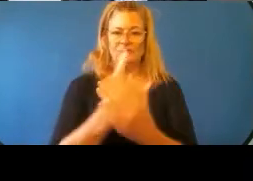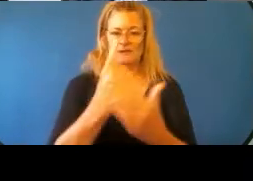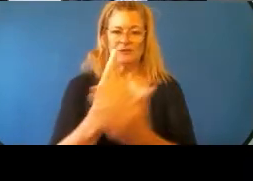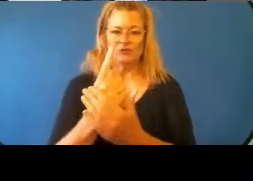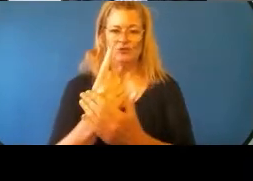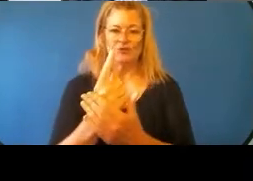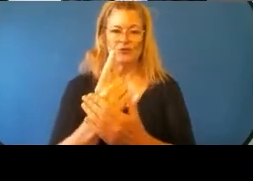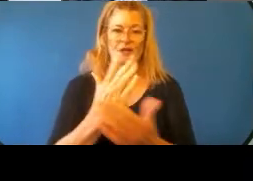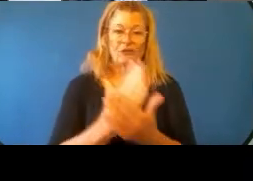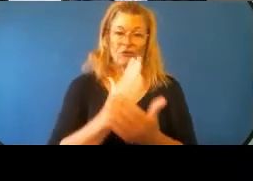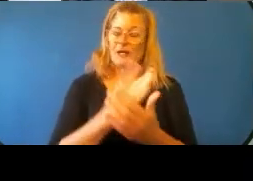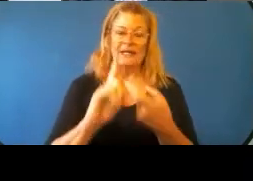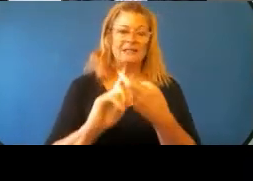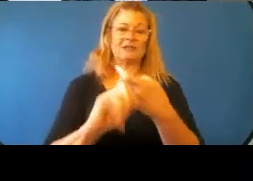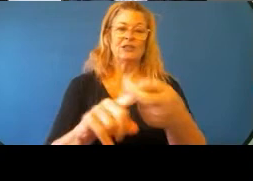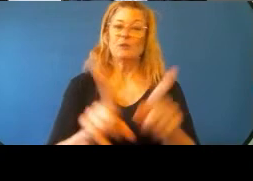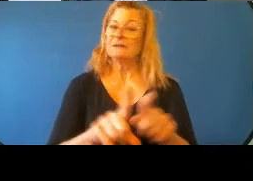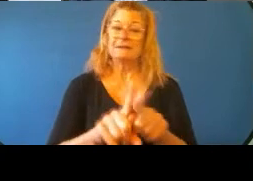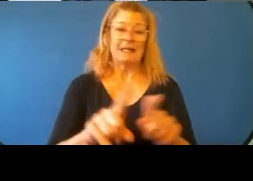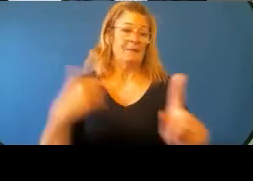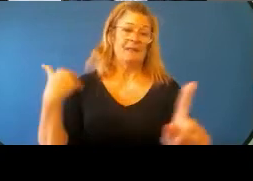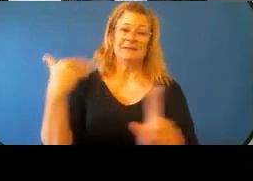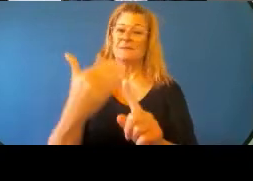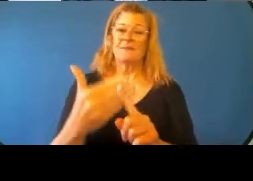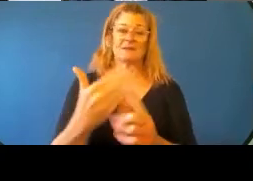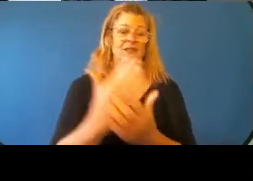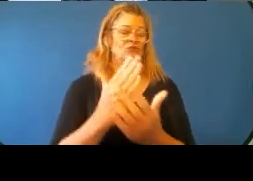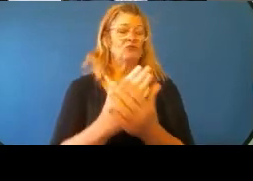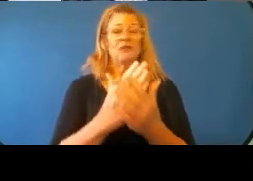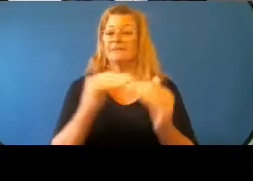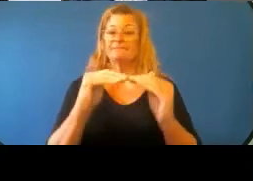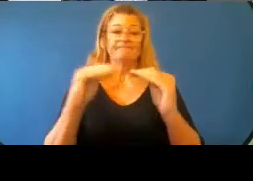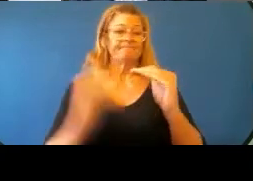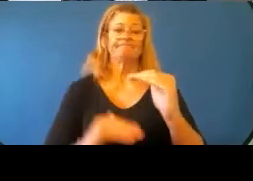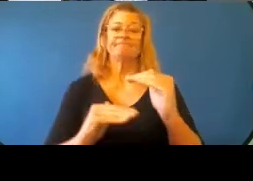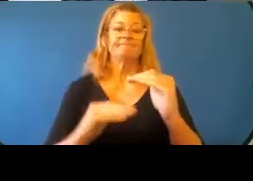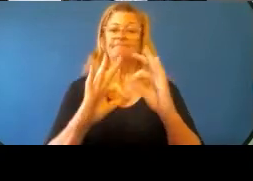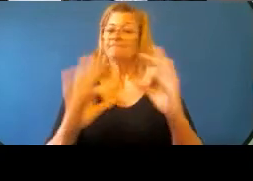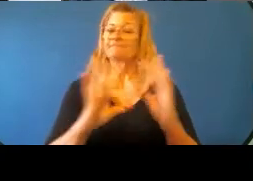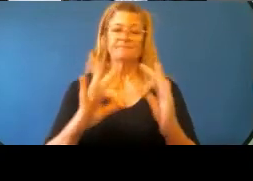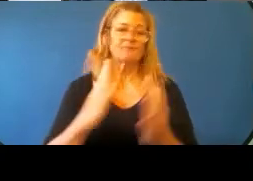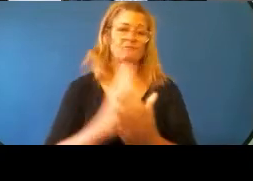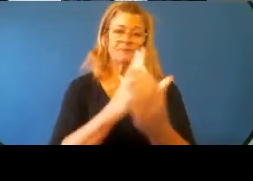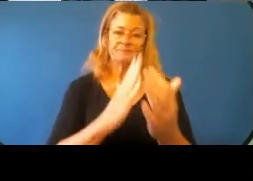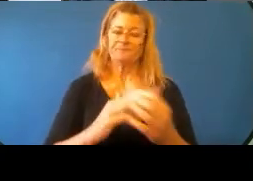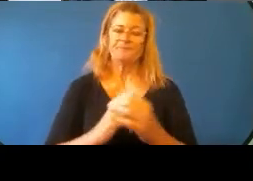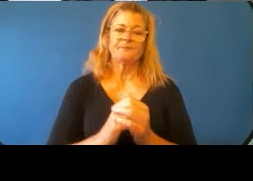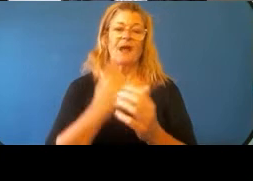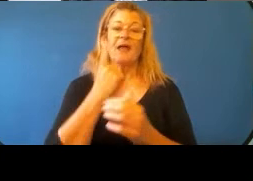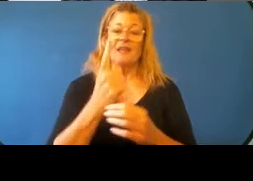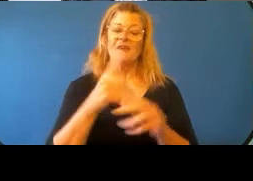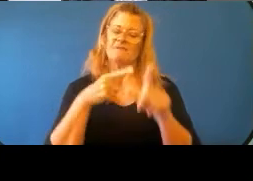frankly, continuing on in this in this way is inherently unjust. And I think that's that justice framing is really